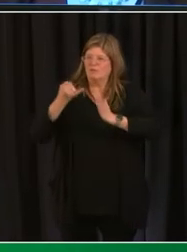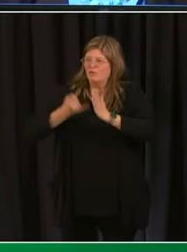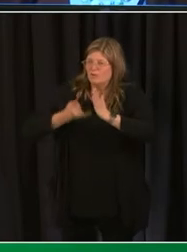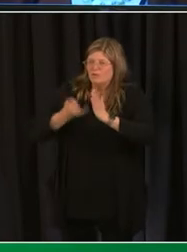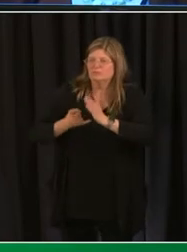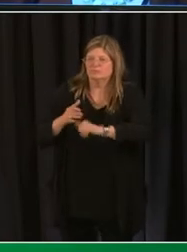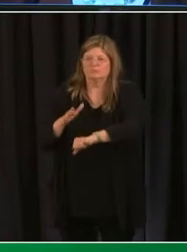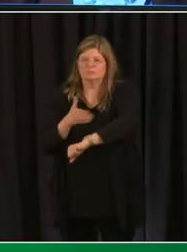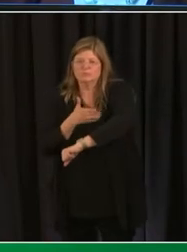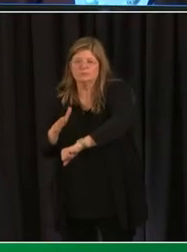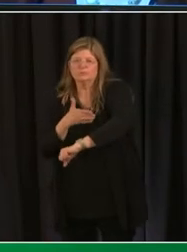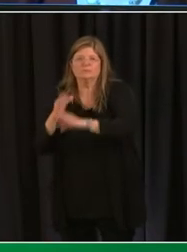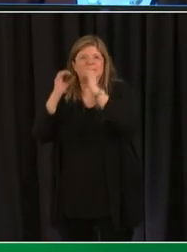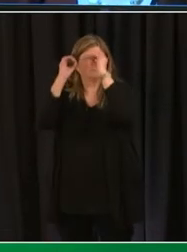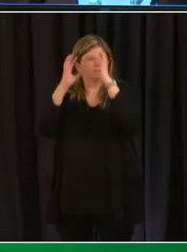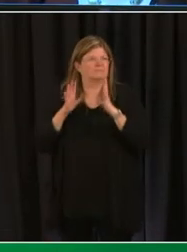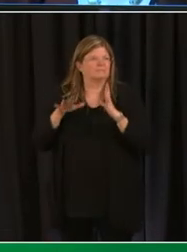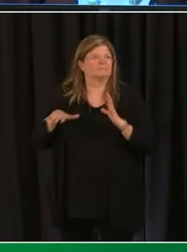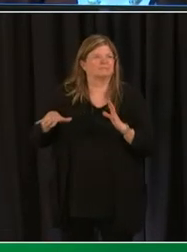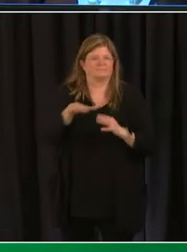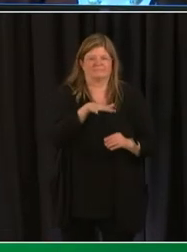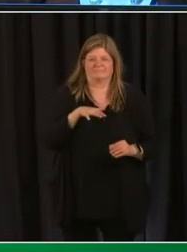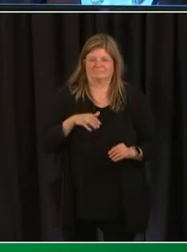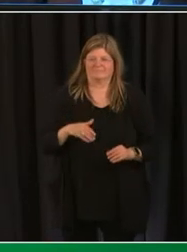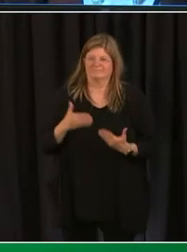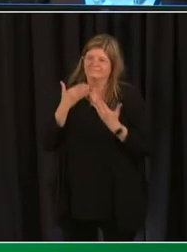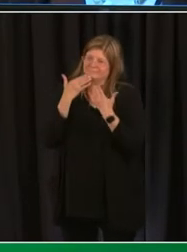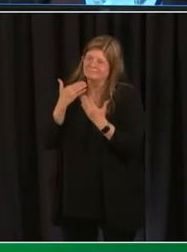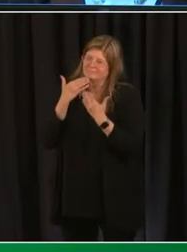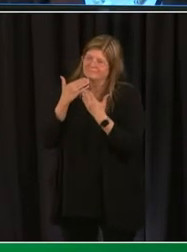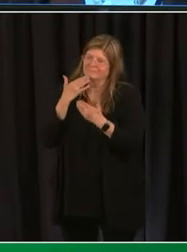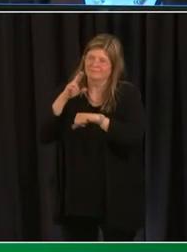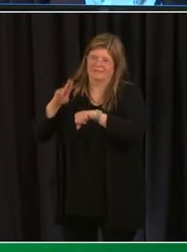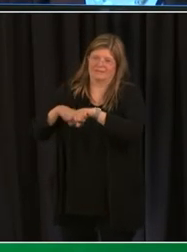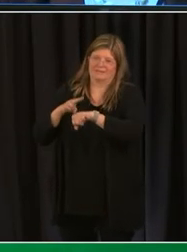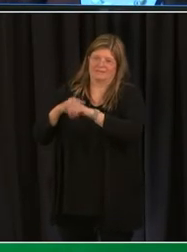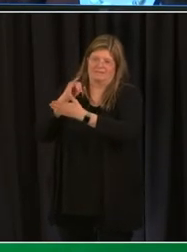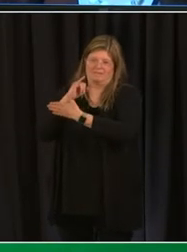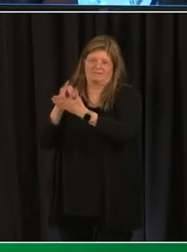could distribute art supplies to their students at home and keep hands-on learning alive